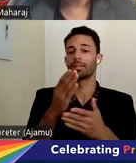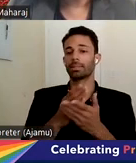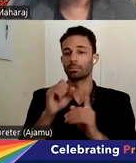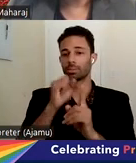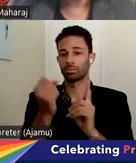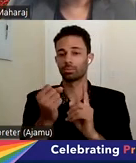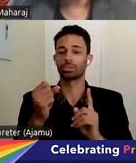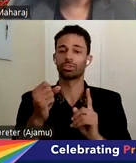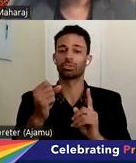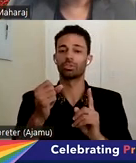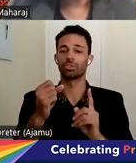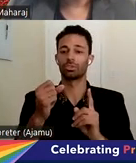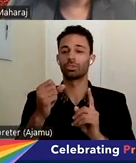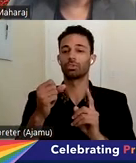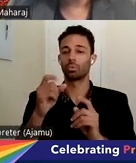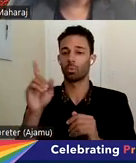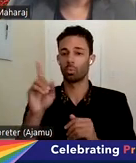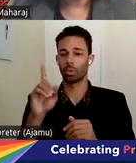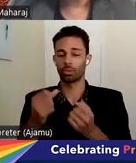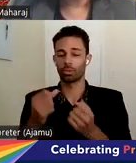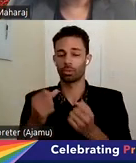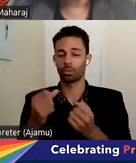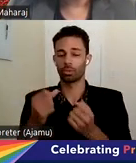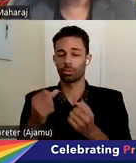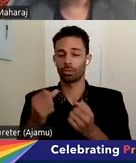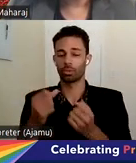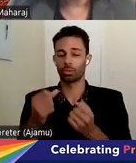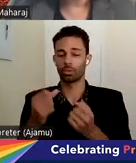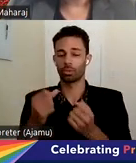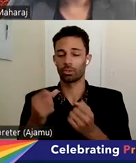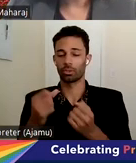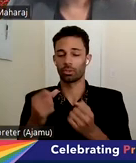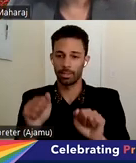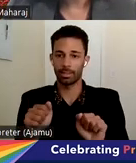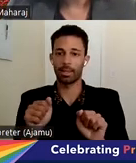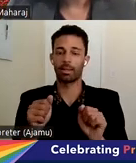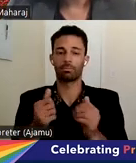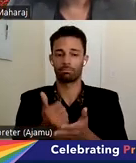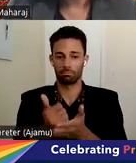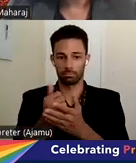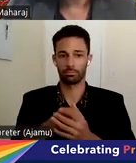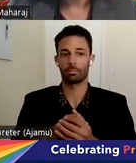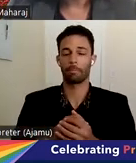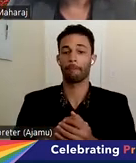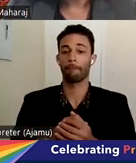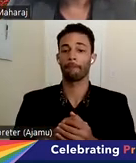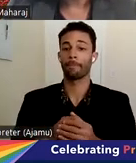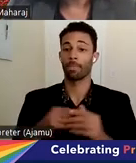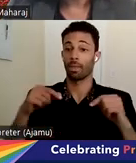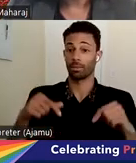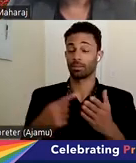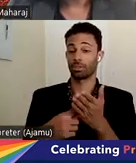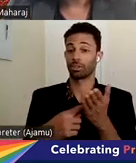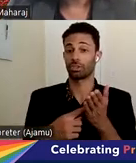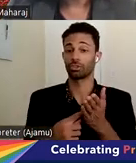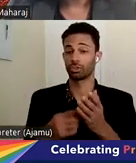decision making as a tool in those sorts of instances. Also, the importance in these discussions in general that was elevated